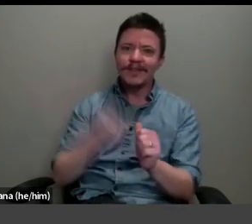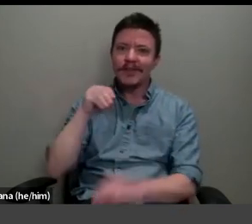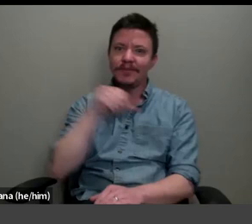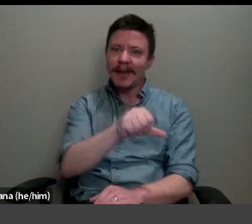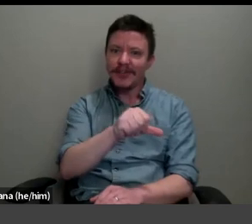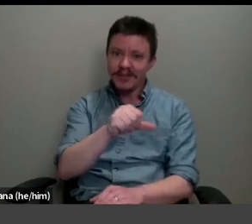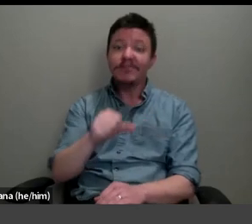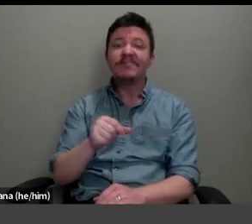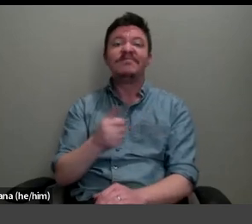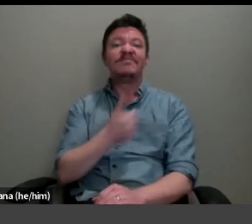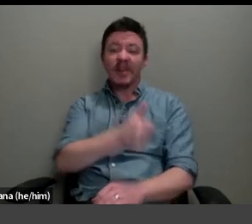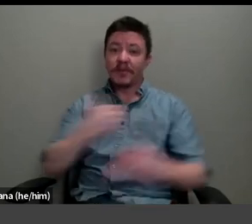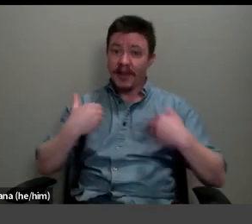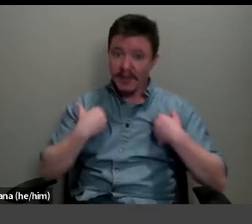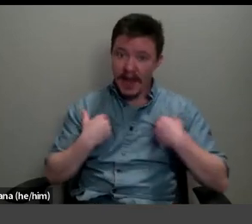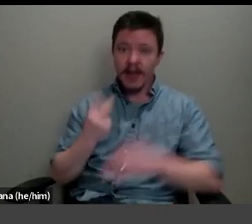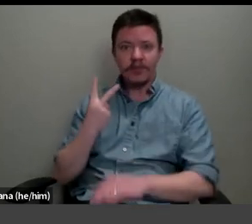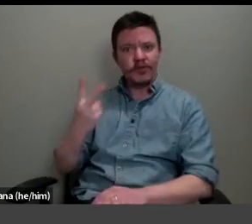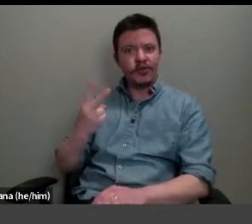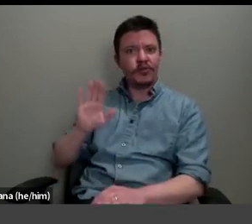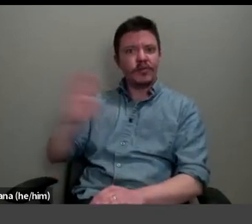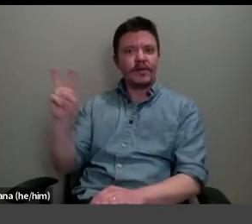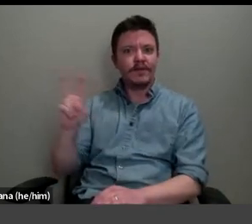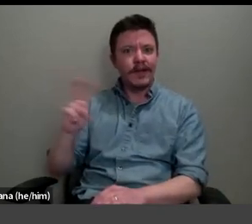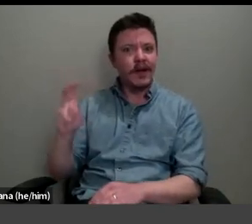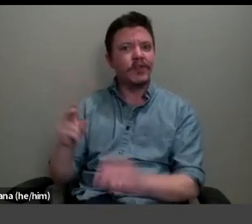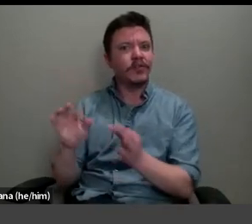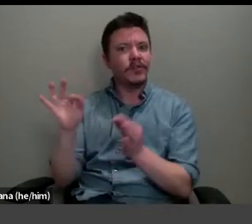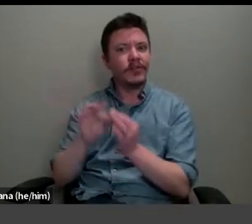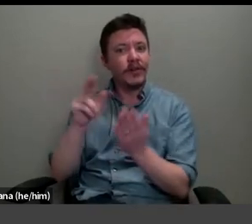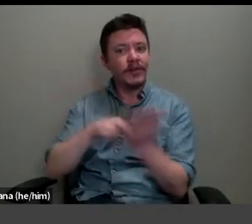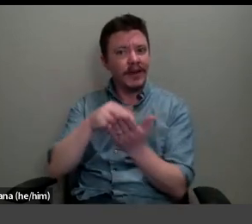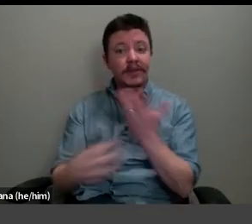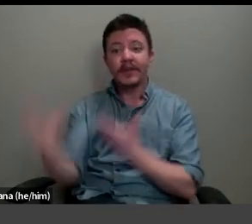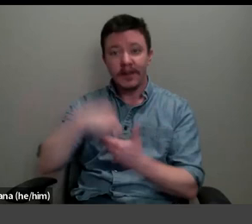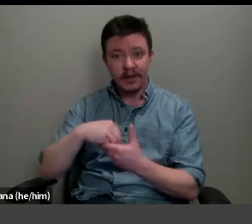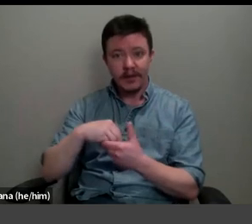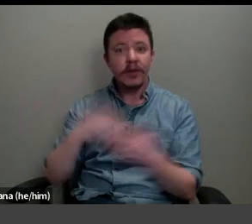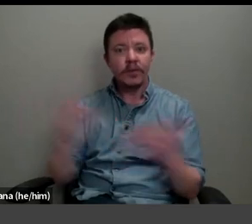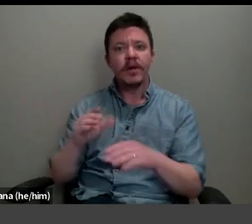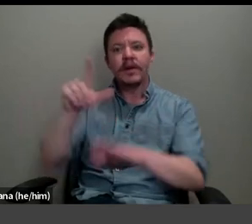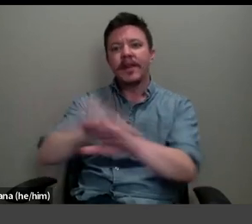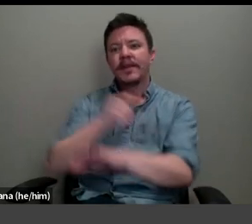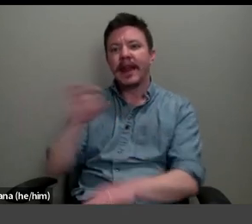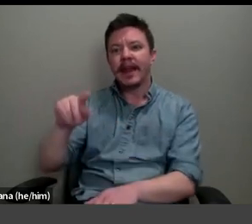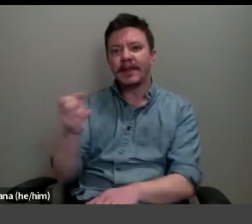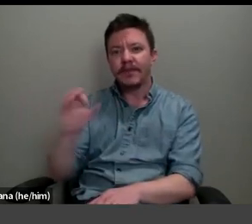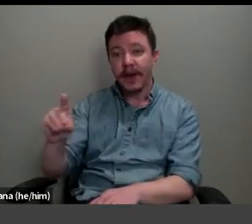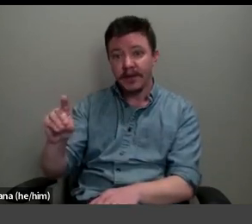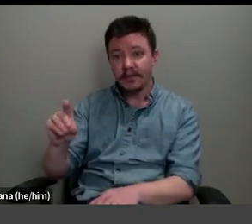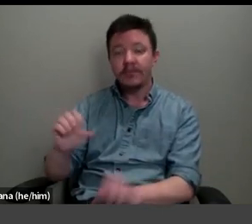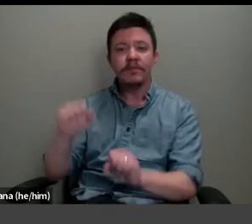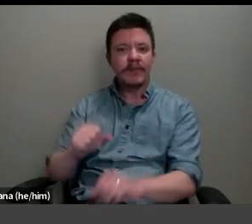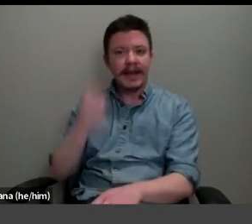of two of the artist's 1890s sewing paintings, including The Length of Thread, in which the figure of Madame